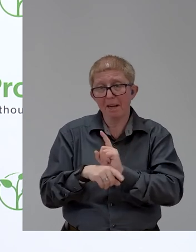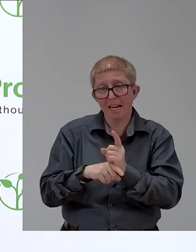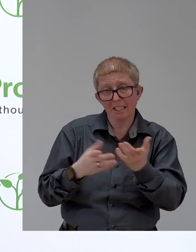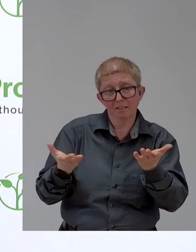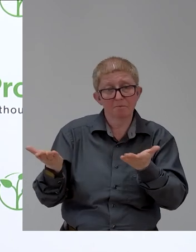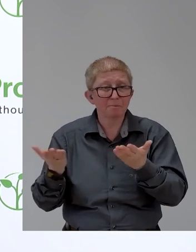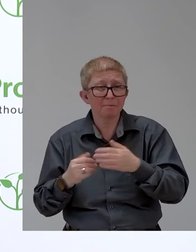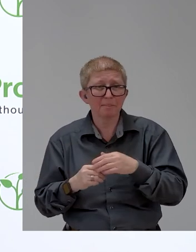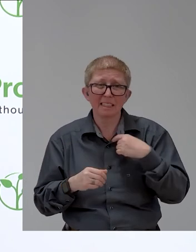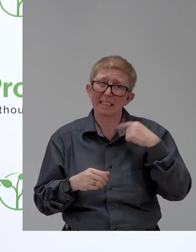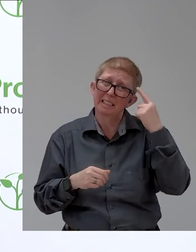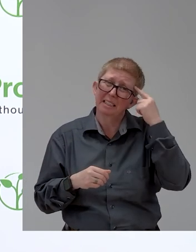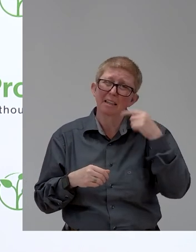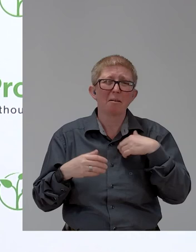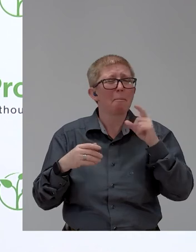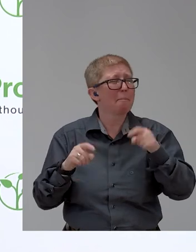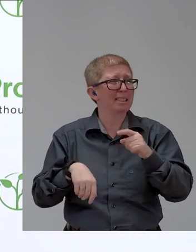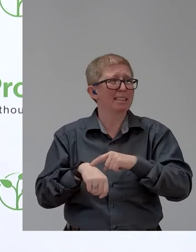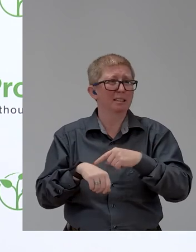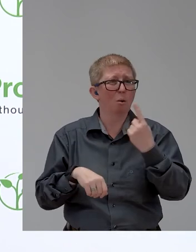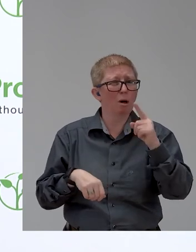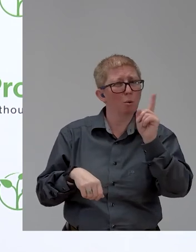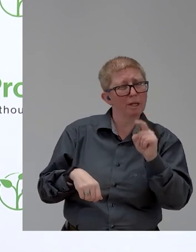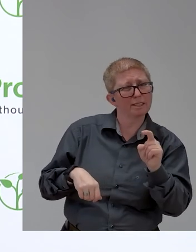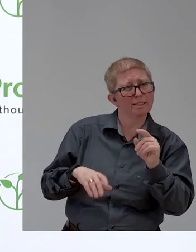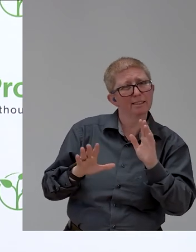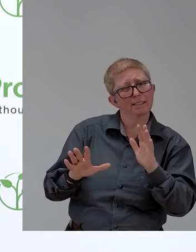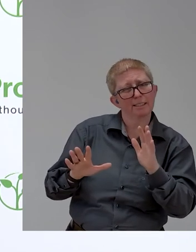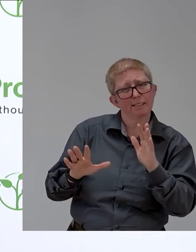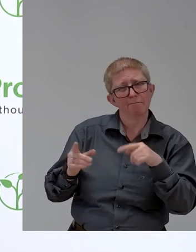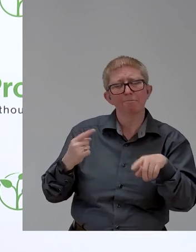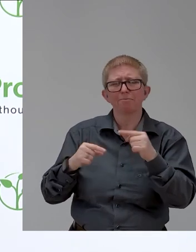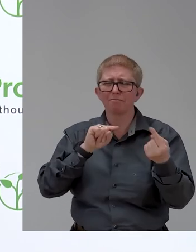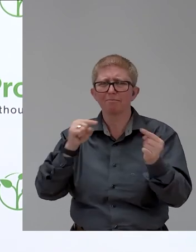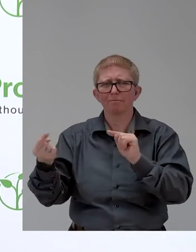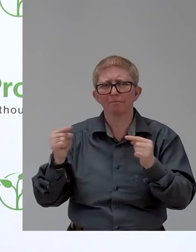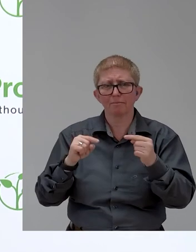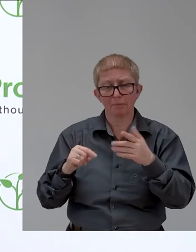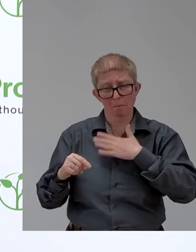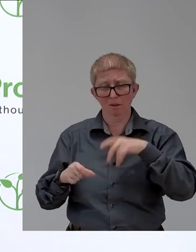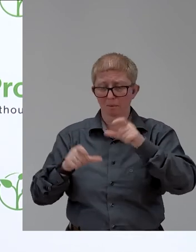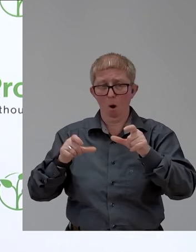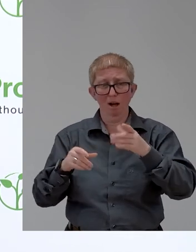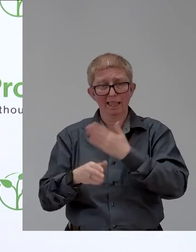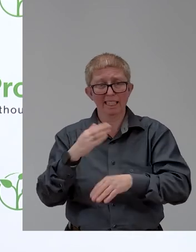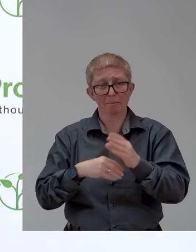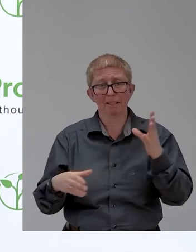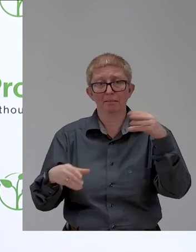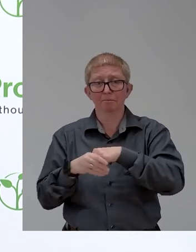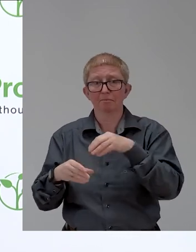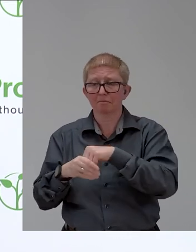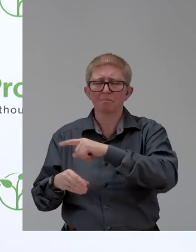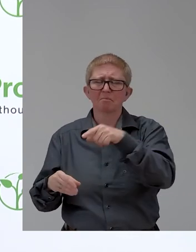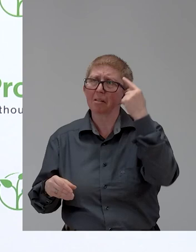limited. But when we talk about large employers, we always talk about private sector companies. talk about those multinationals. We don't talk about